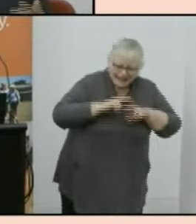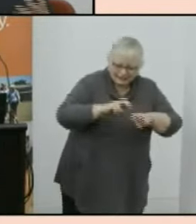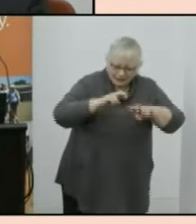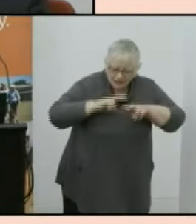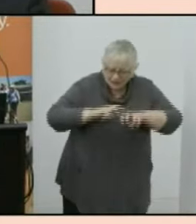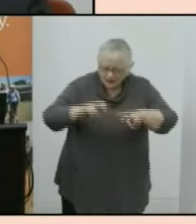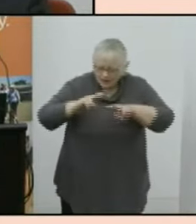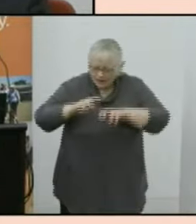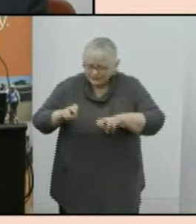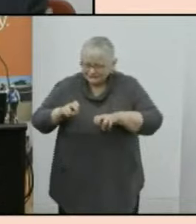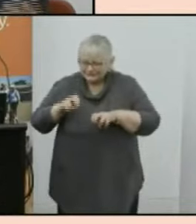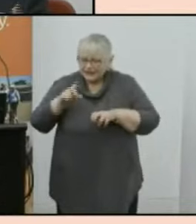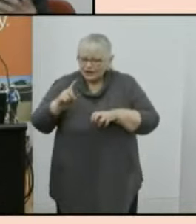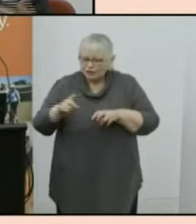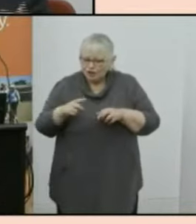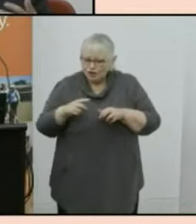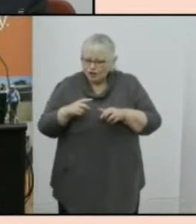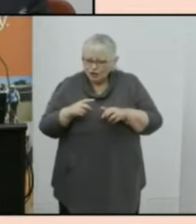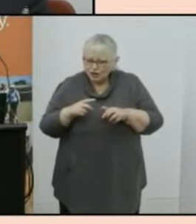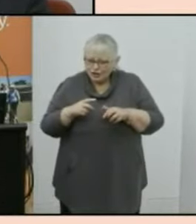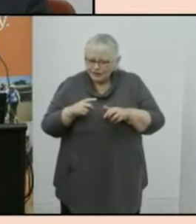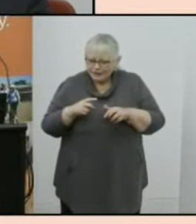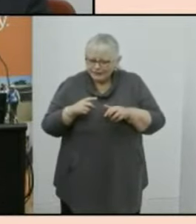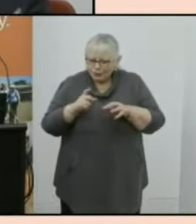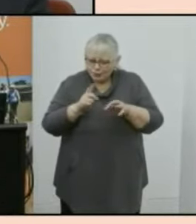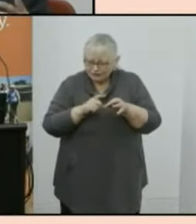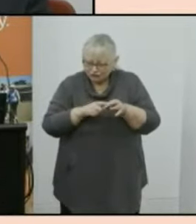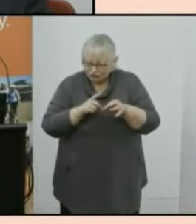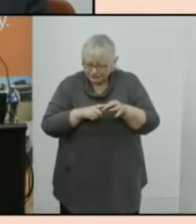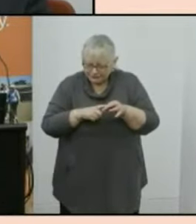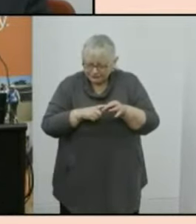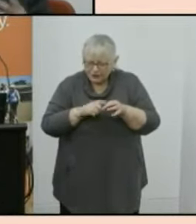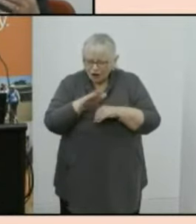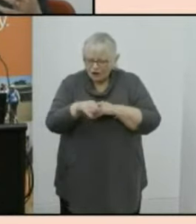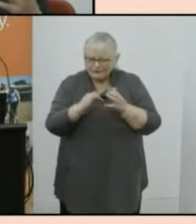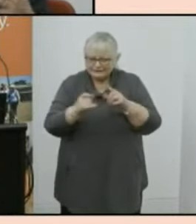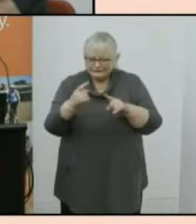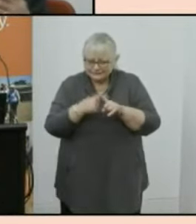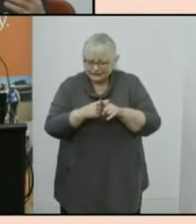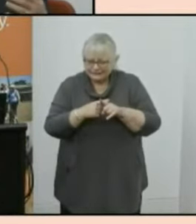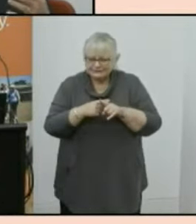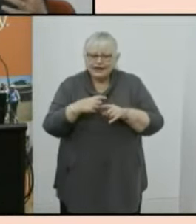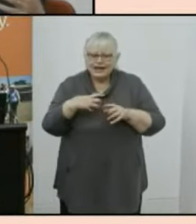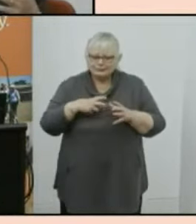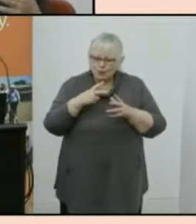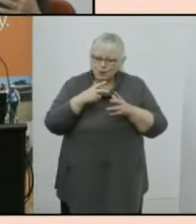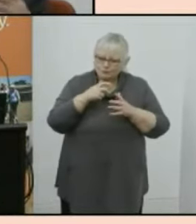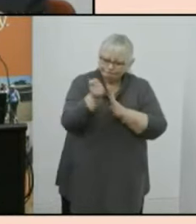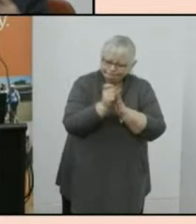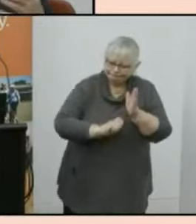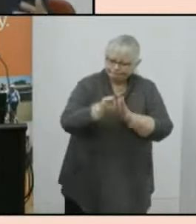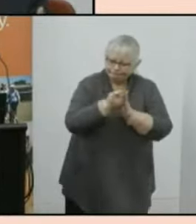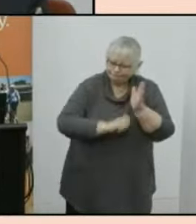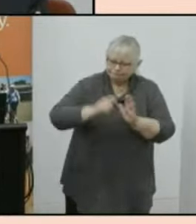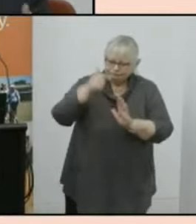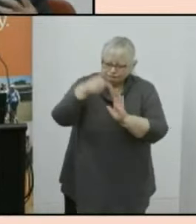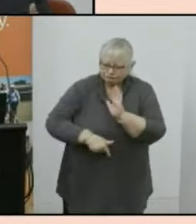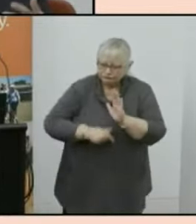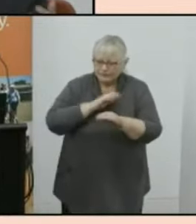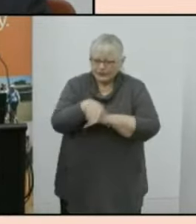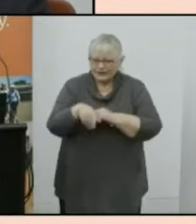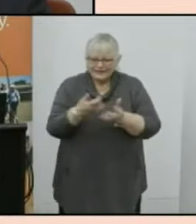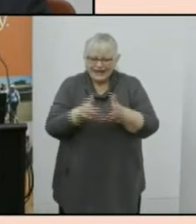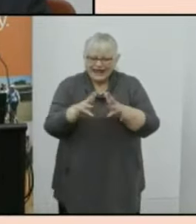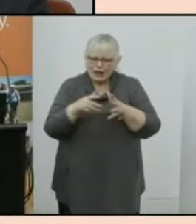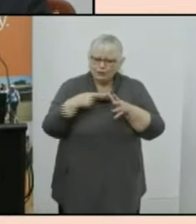results of the sex question and put out an analytical article in a couple of months which will go into detail about